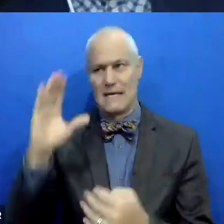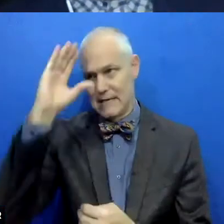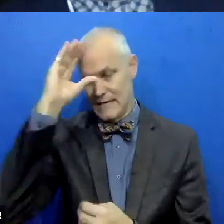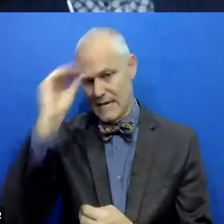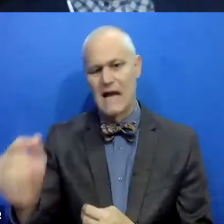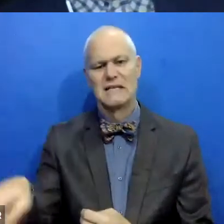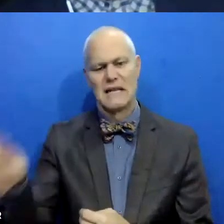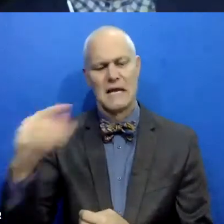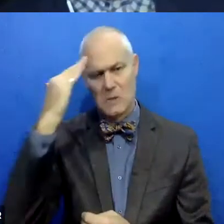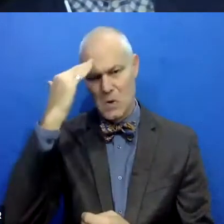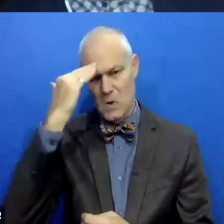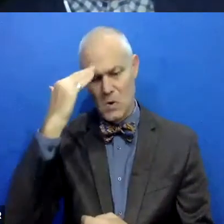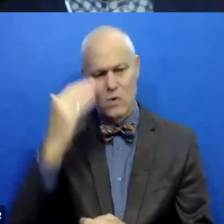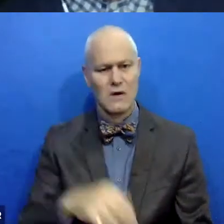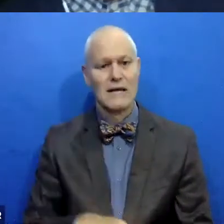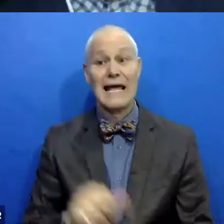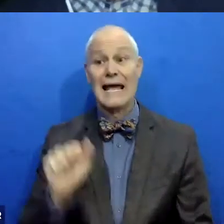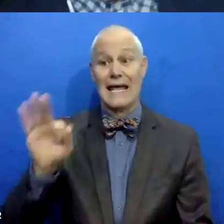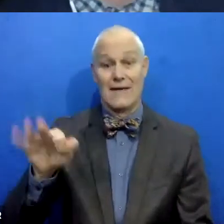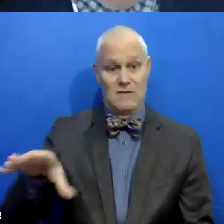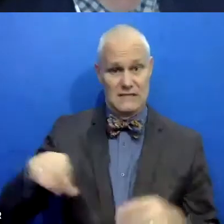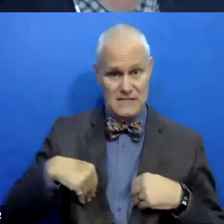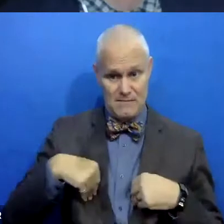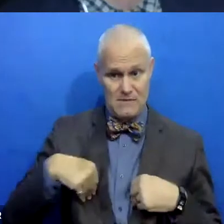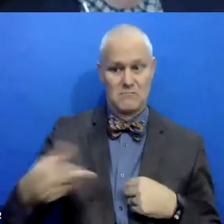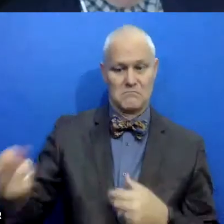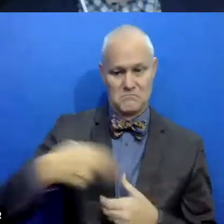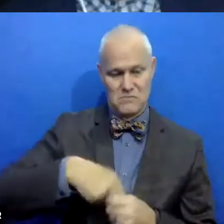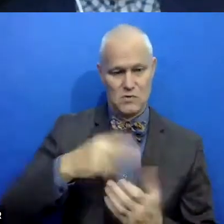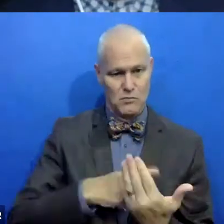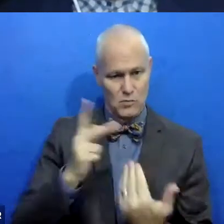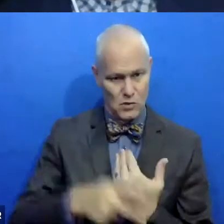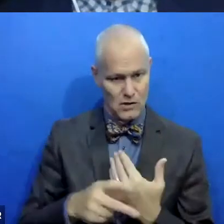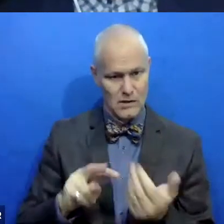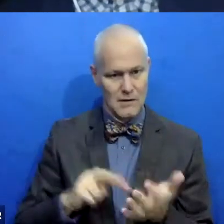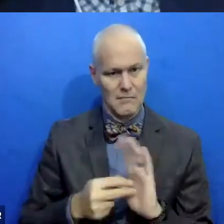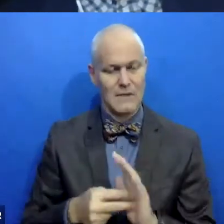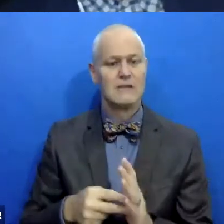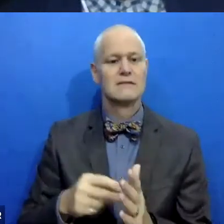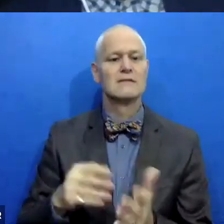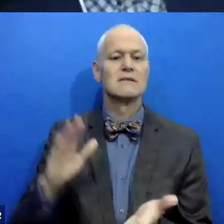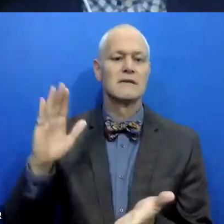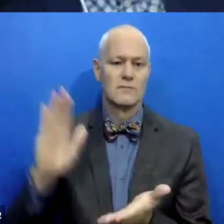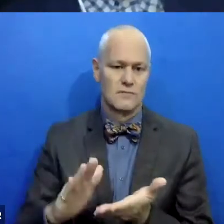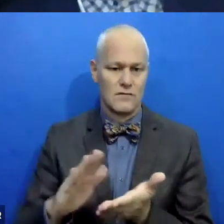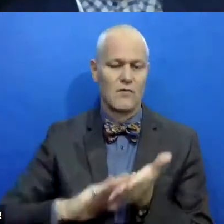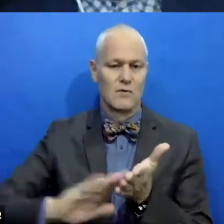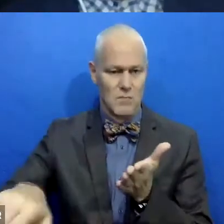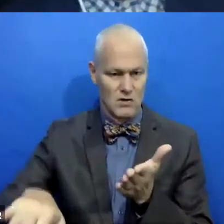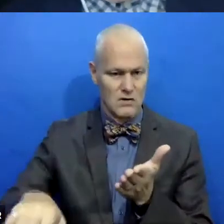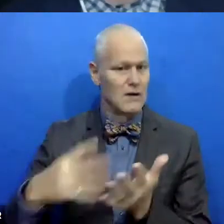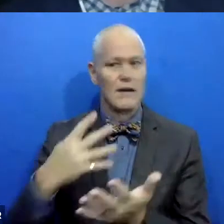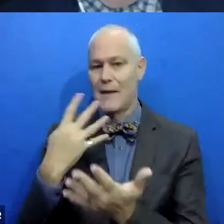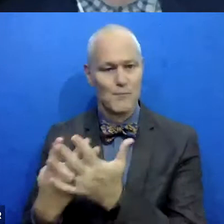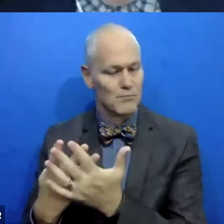that, um, if they get accepted into the program, that's going to mean a downward dispositional departure. They're not going to go to prison. They're going to